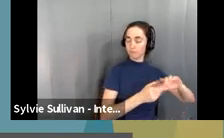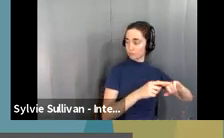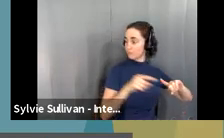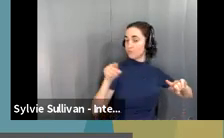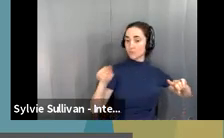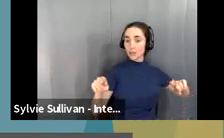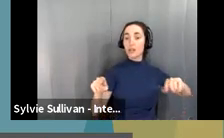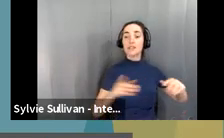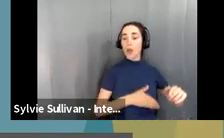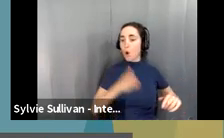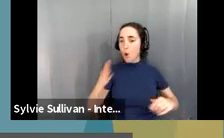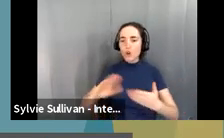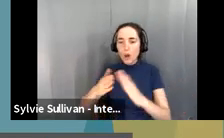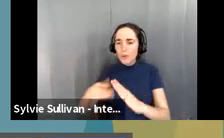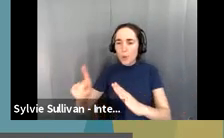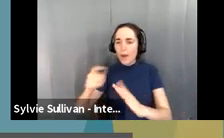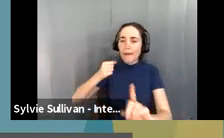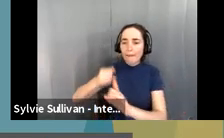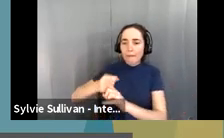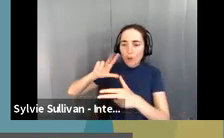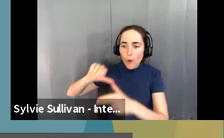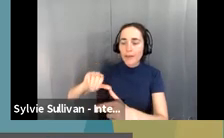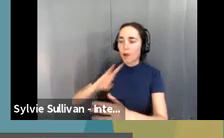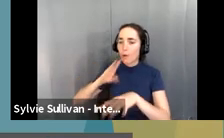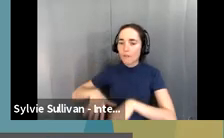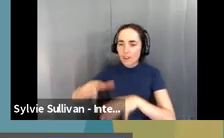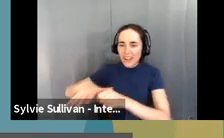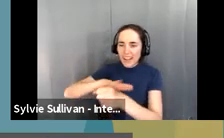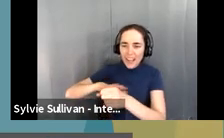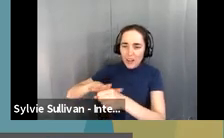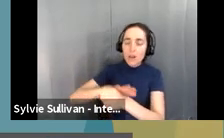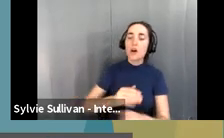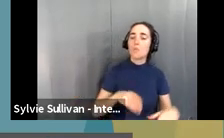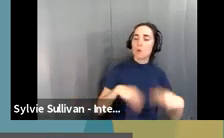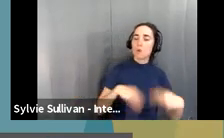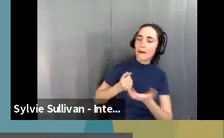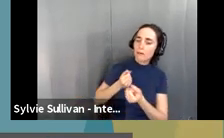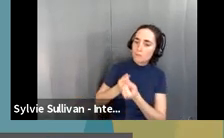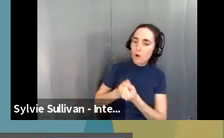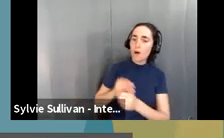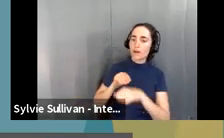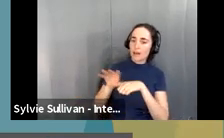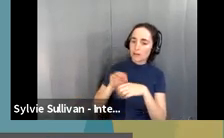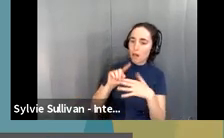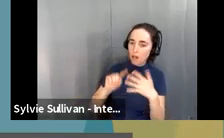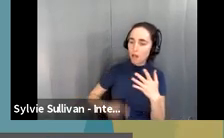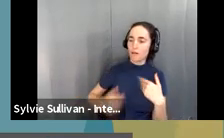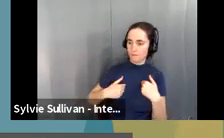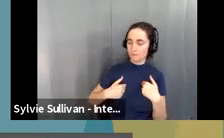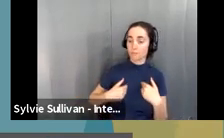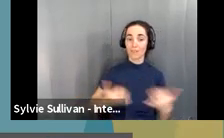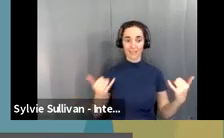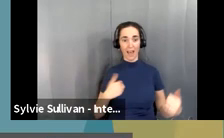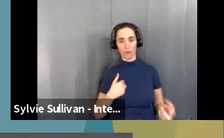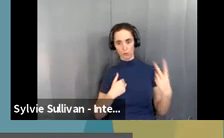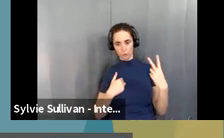out and provide services to the community and to, uh, the citizens. So as I said, we have two actually going right now. We have